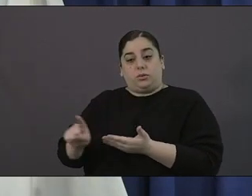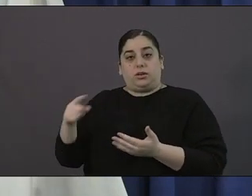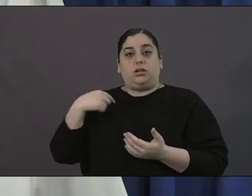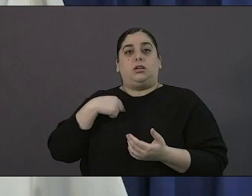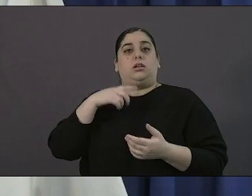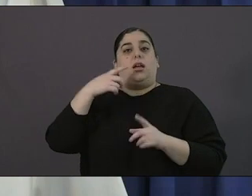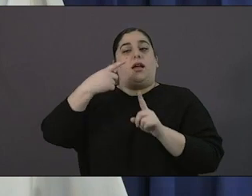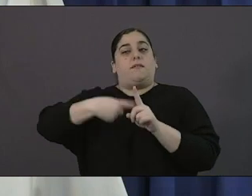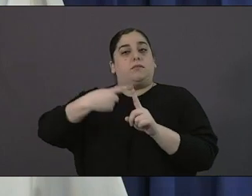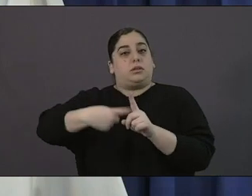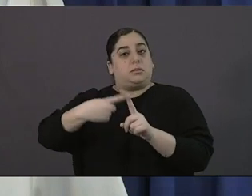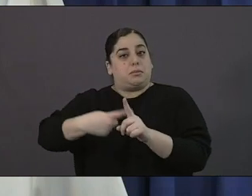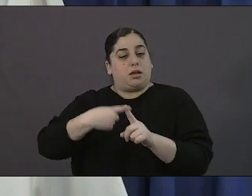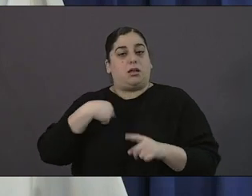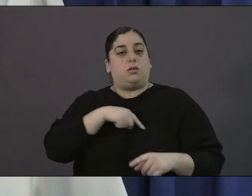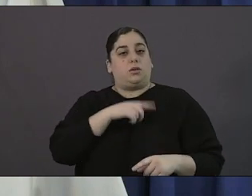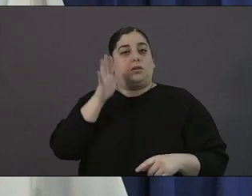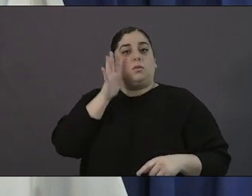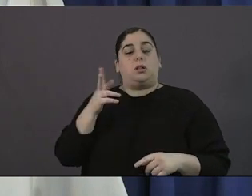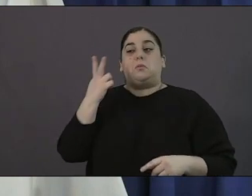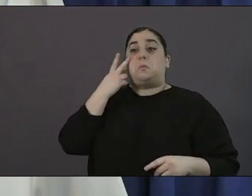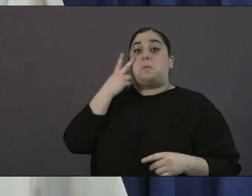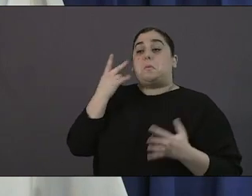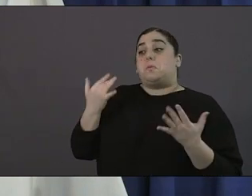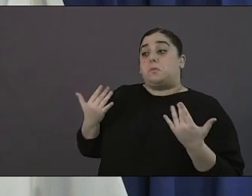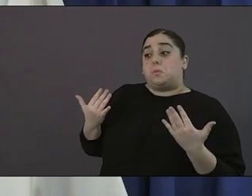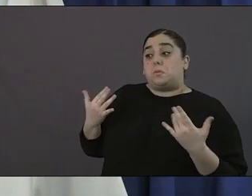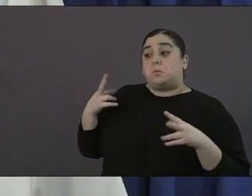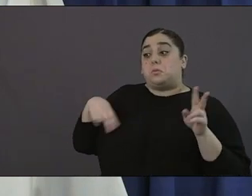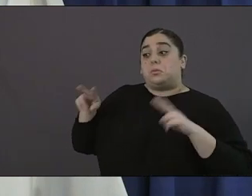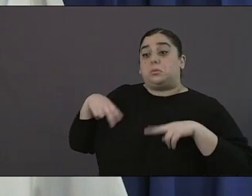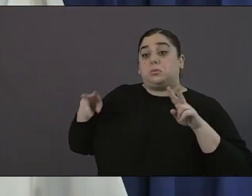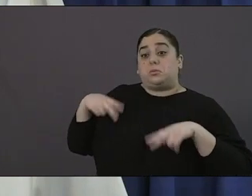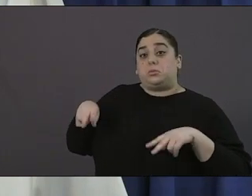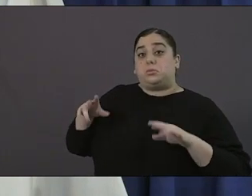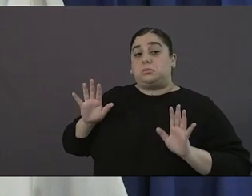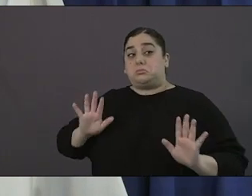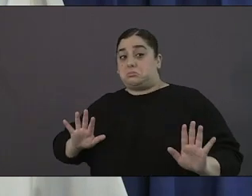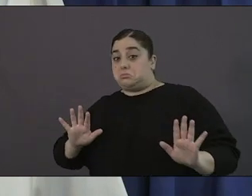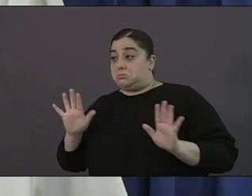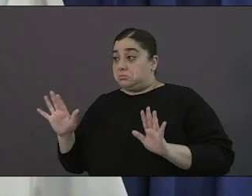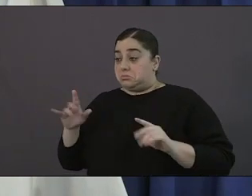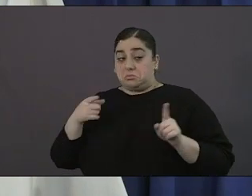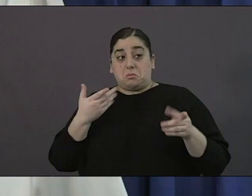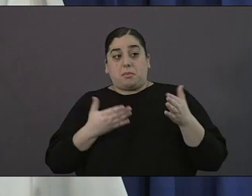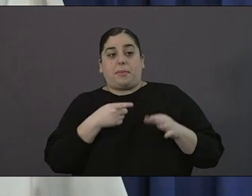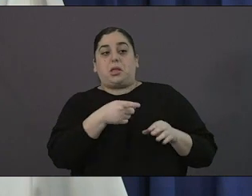we've got to make sure we're san diegans and our families safe and not allowing us to slide backwards